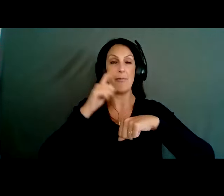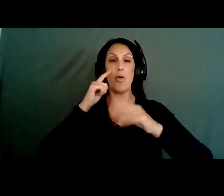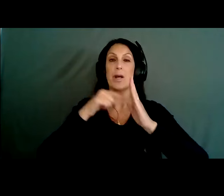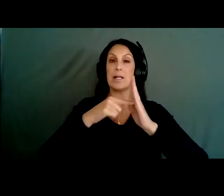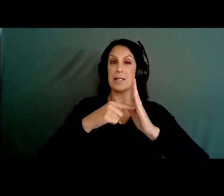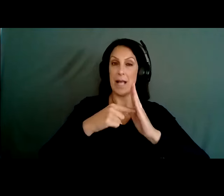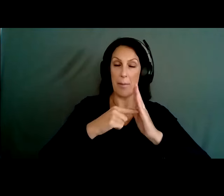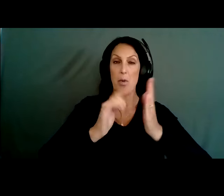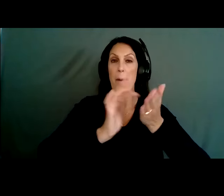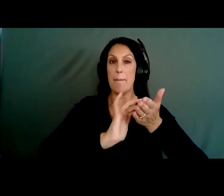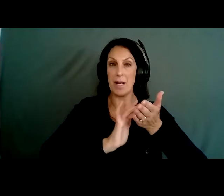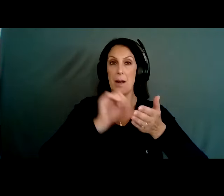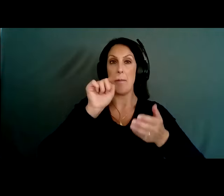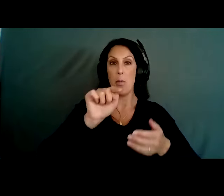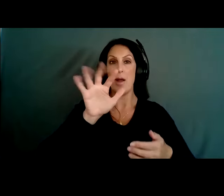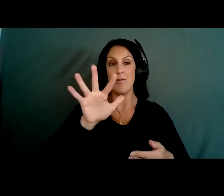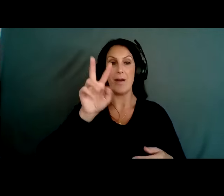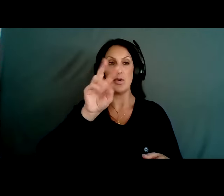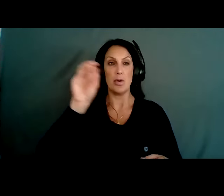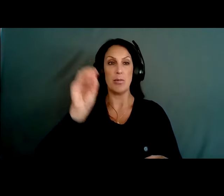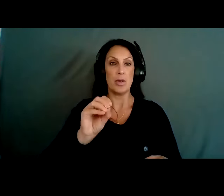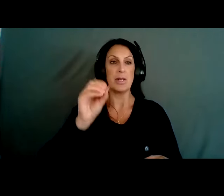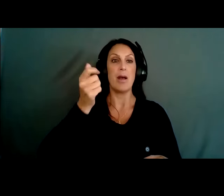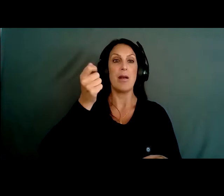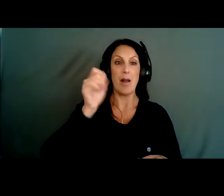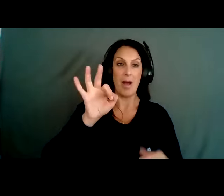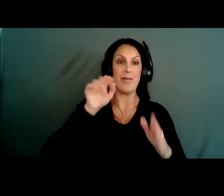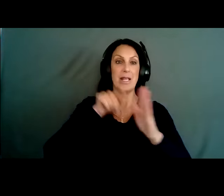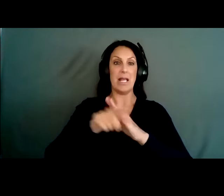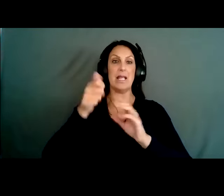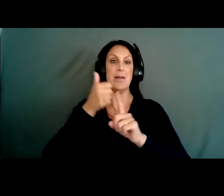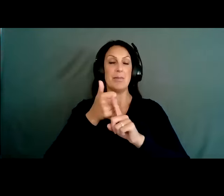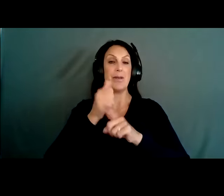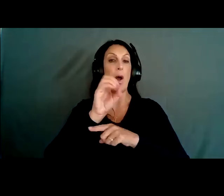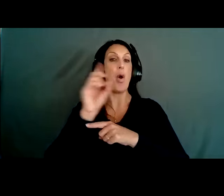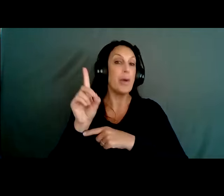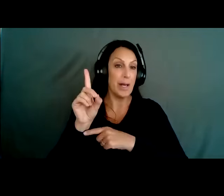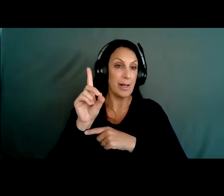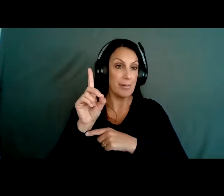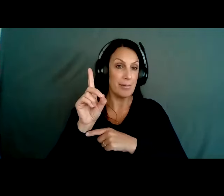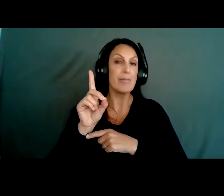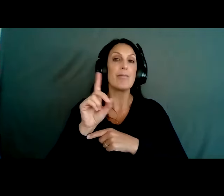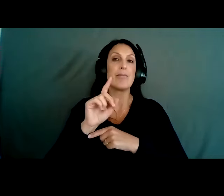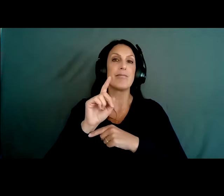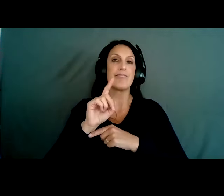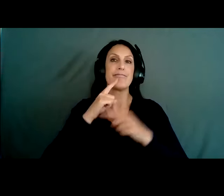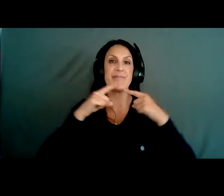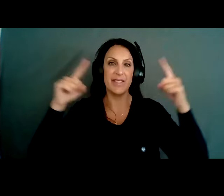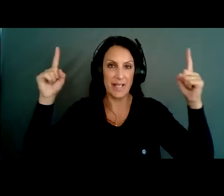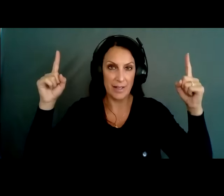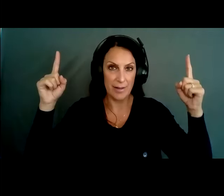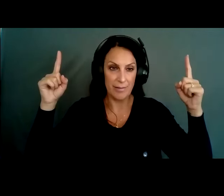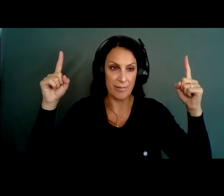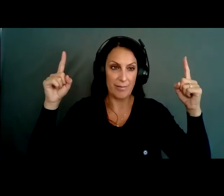medications where 0.5 to 2% of suicide attempts by overdose are fatal. And as you see, one to three. So the